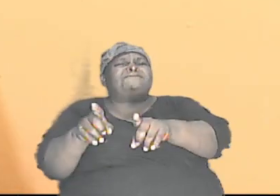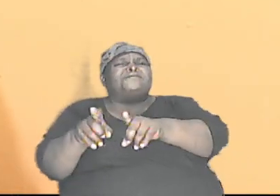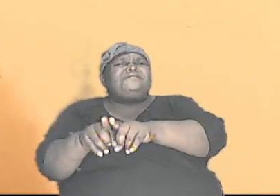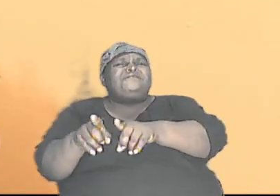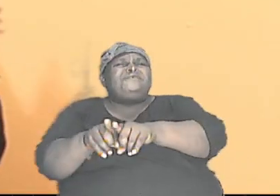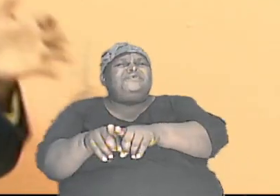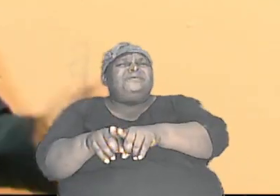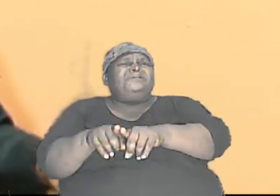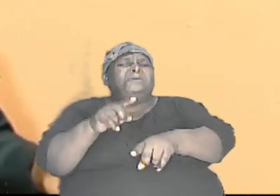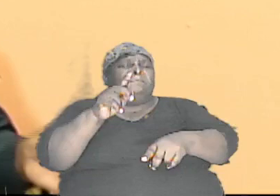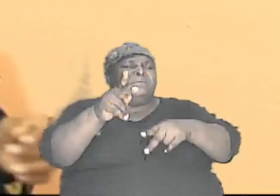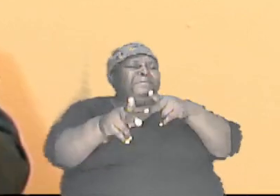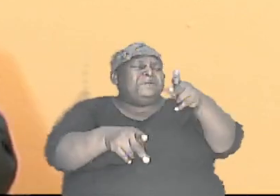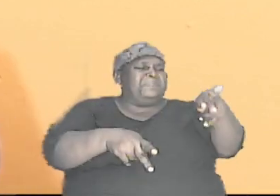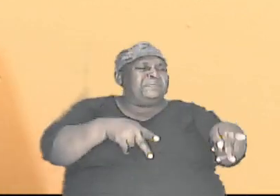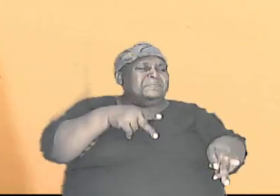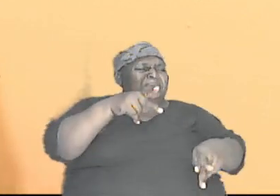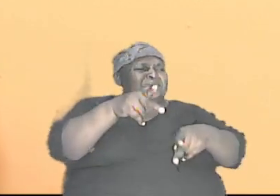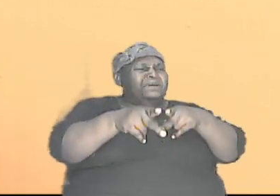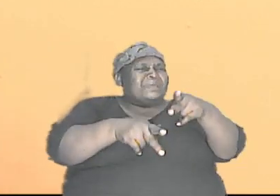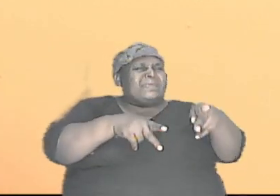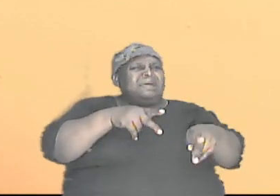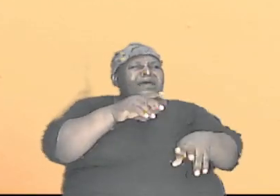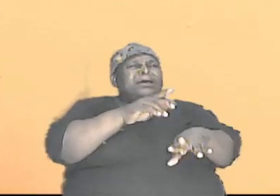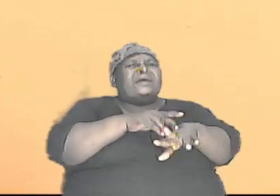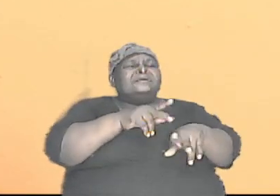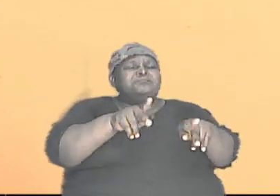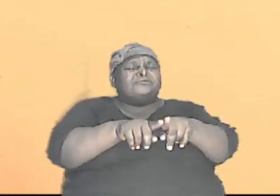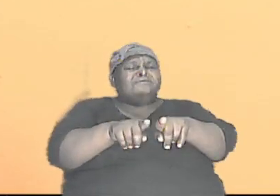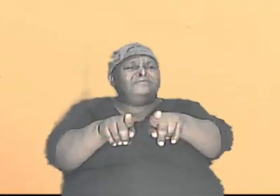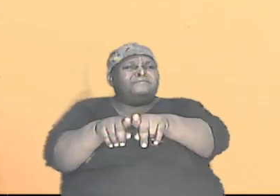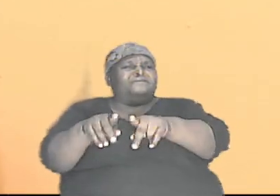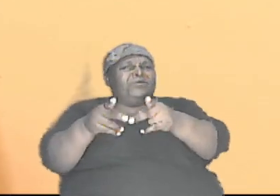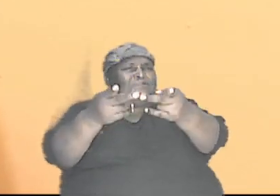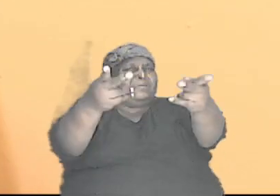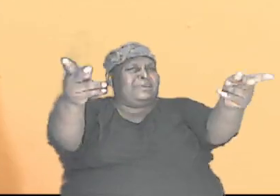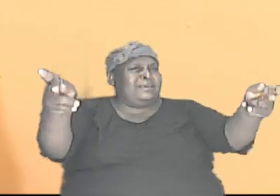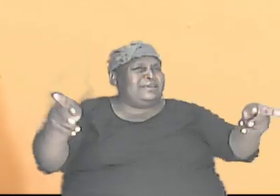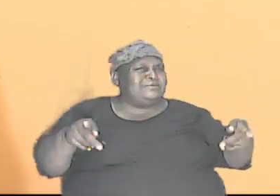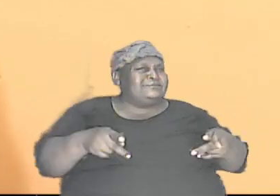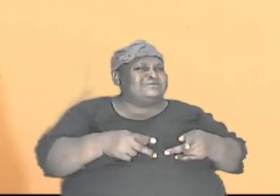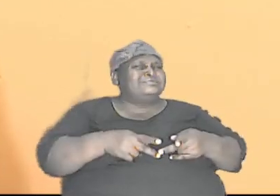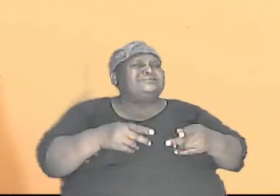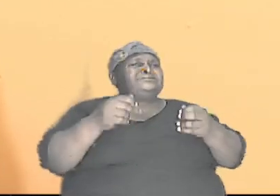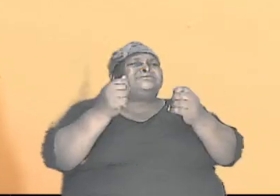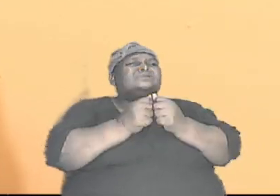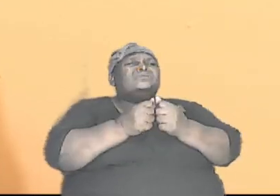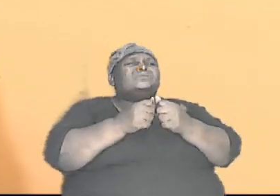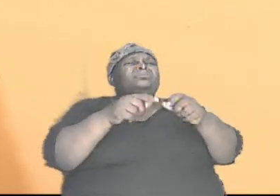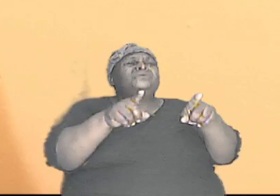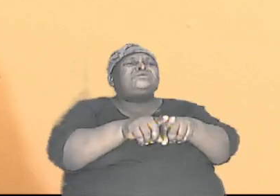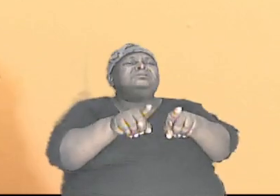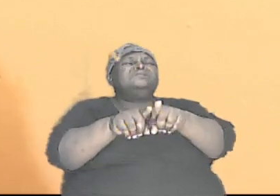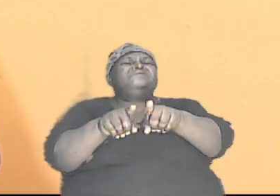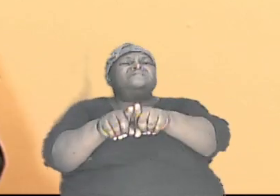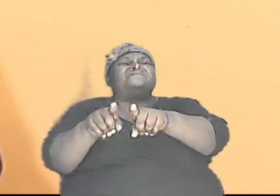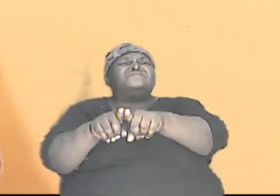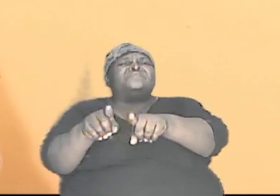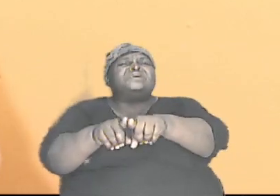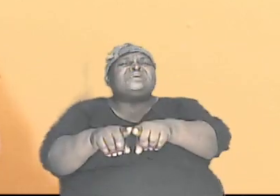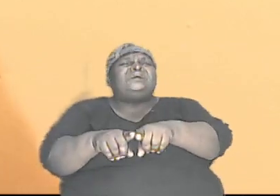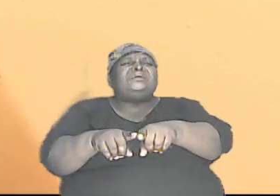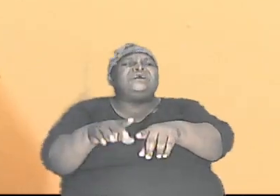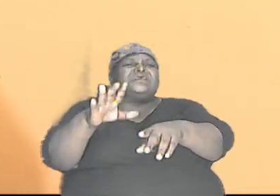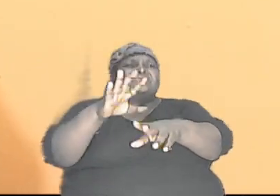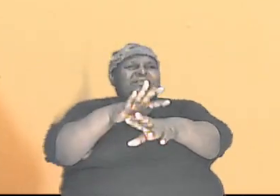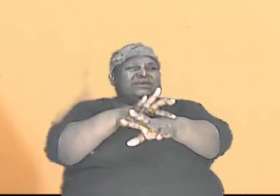different peoples peoples at different places with different skin colors and